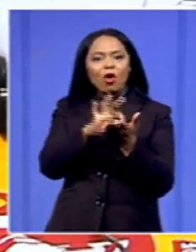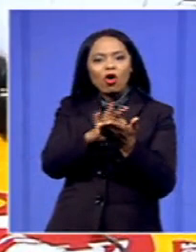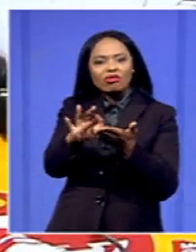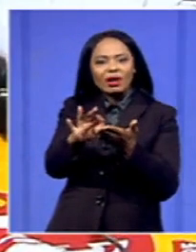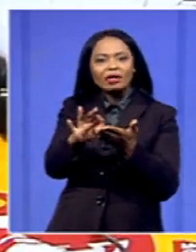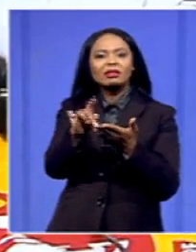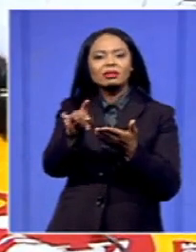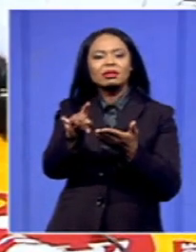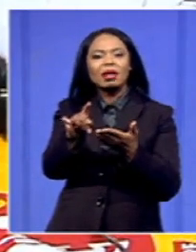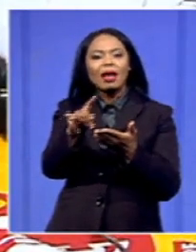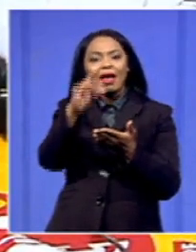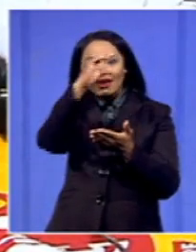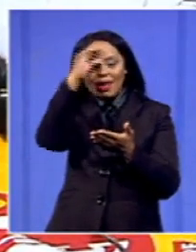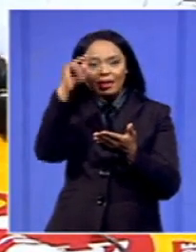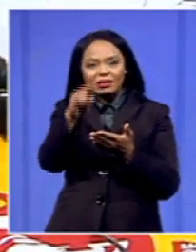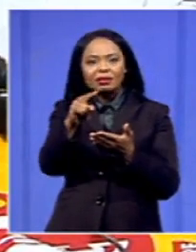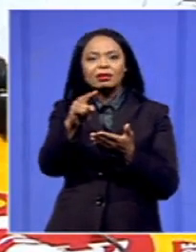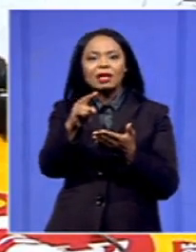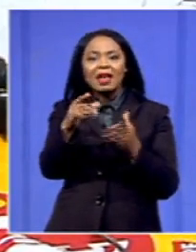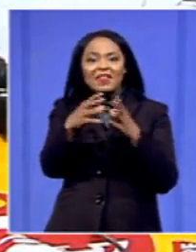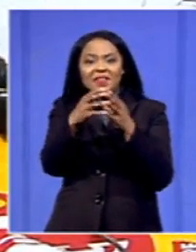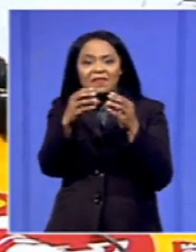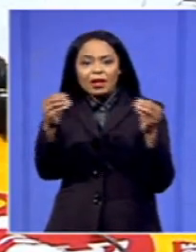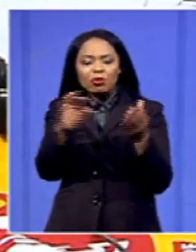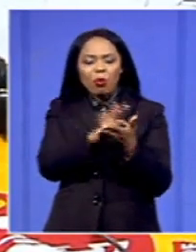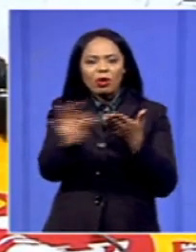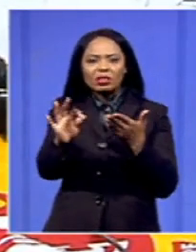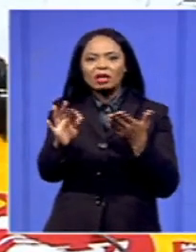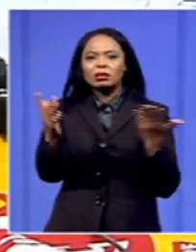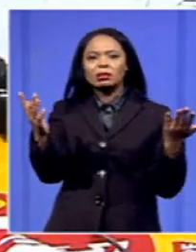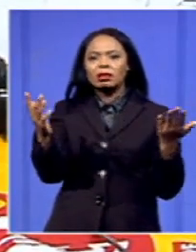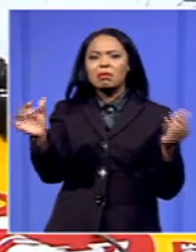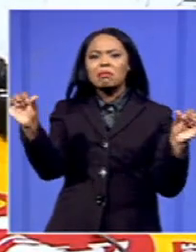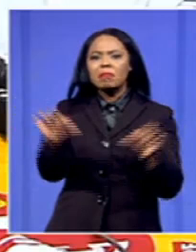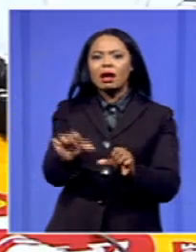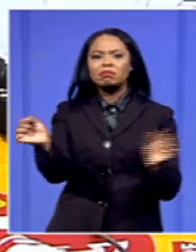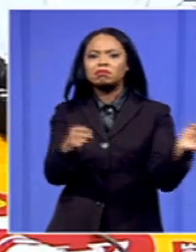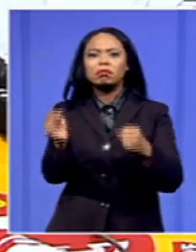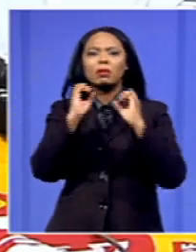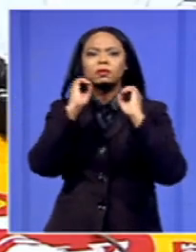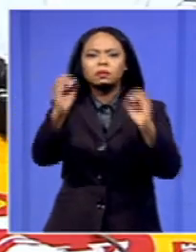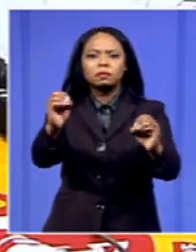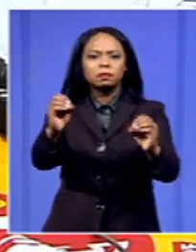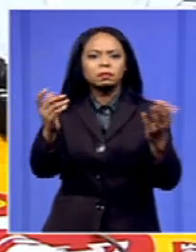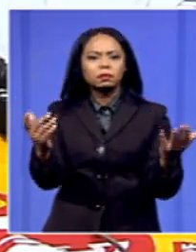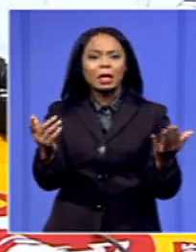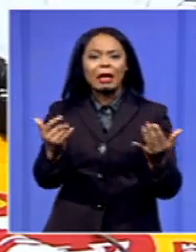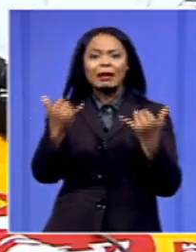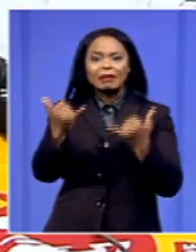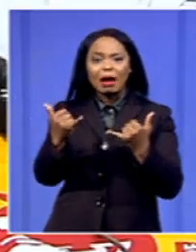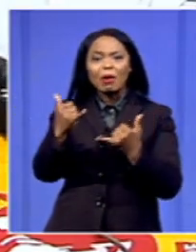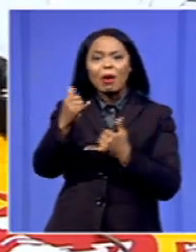particularly nurses, have since been let go by the Department of Health. And this also puts a lot more strain on the current